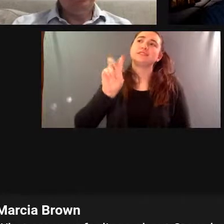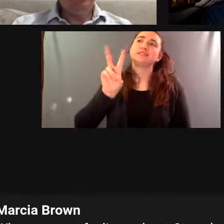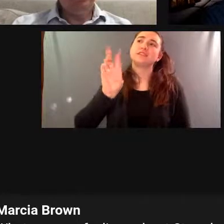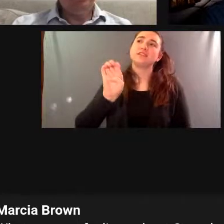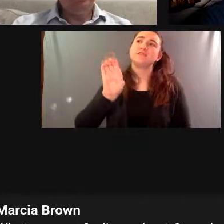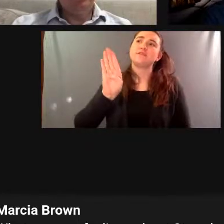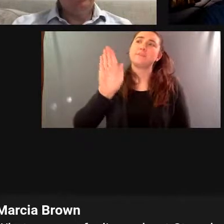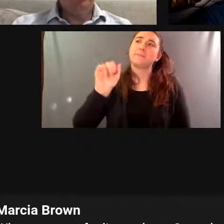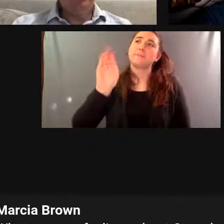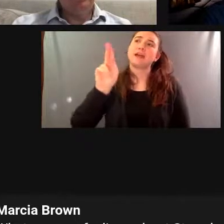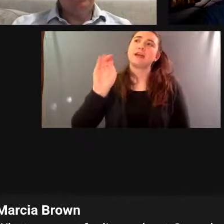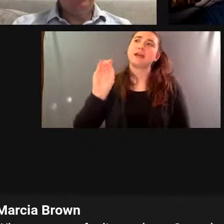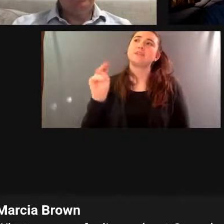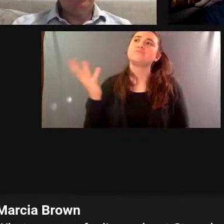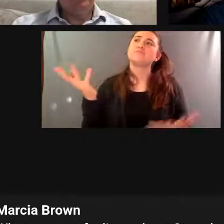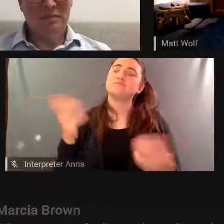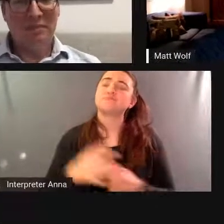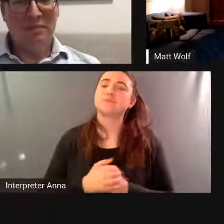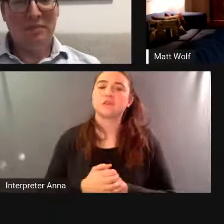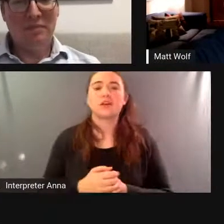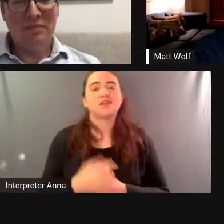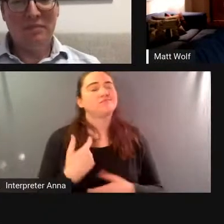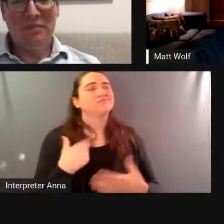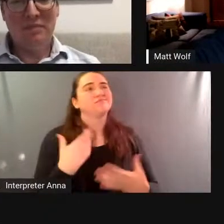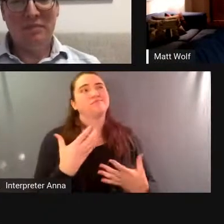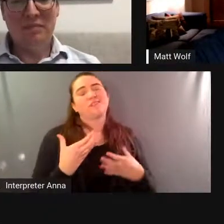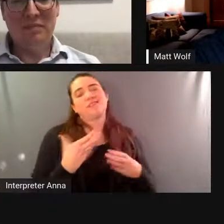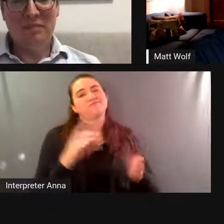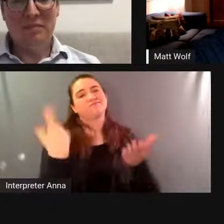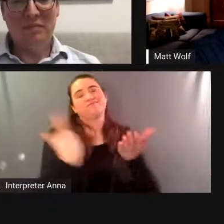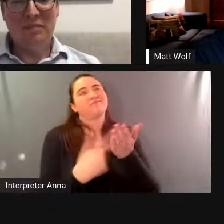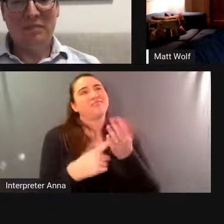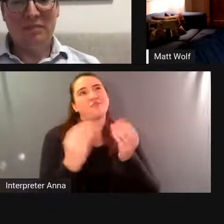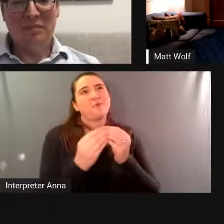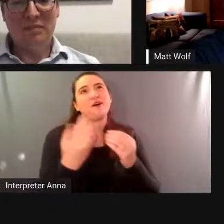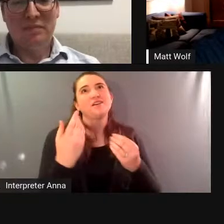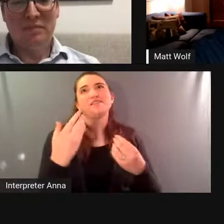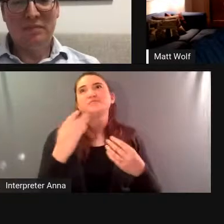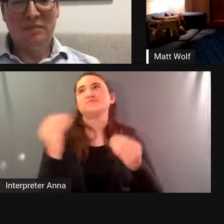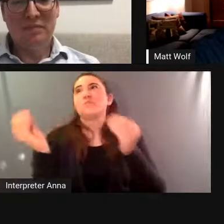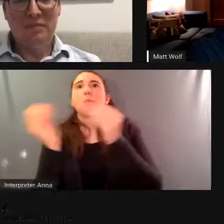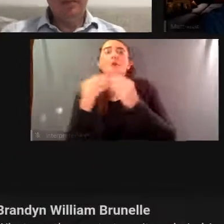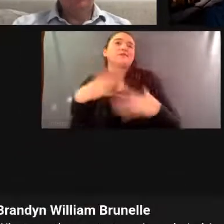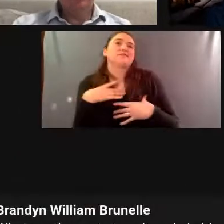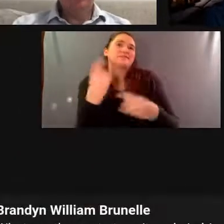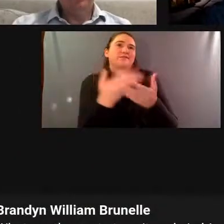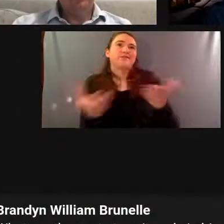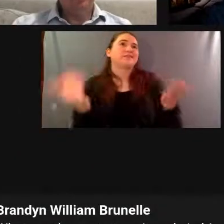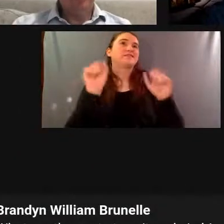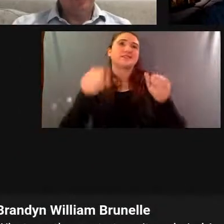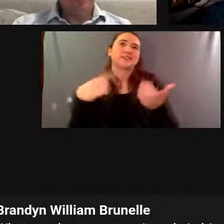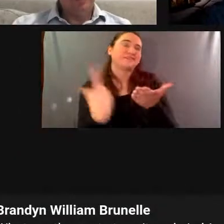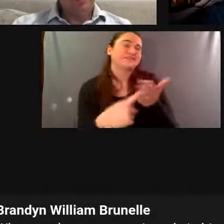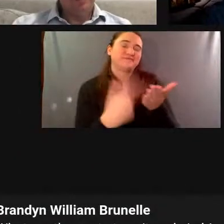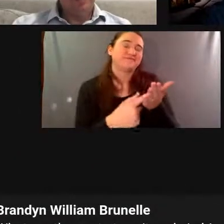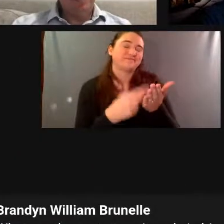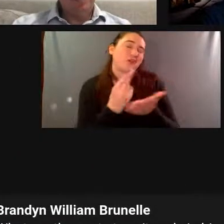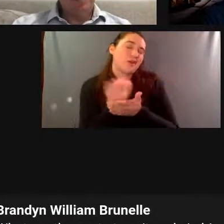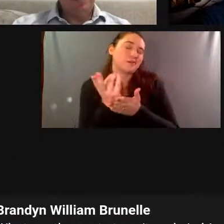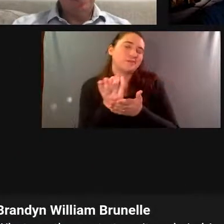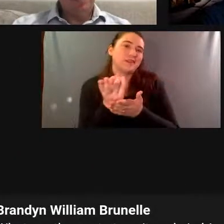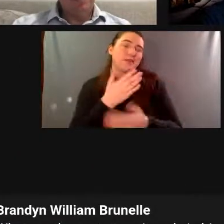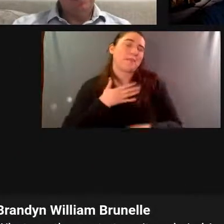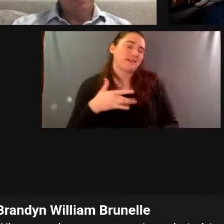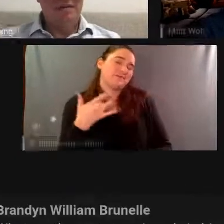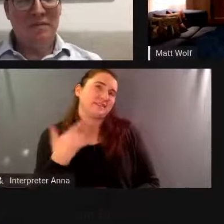i don't want to talk anymore about steve bannon because there's so many more interesting things to talk about is my is my